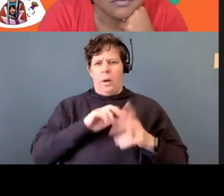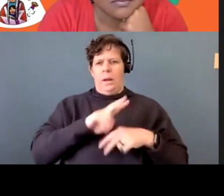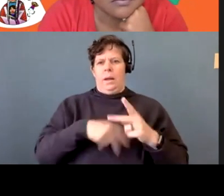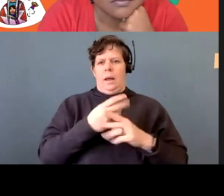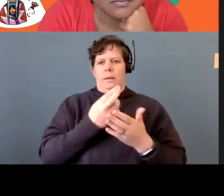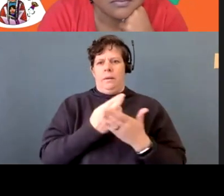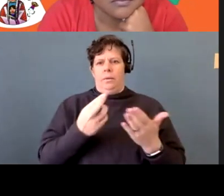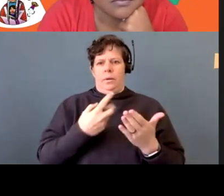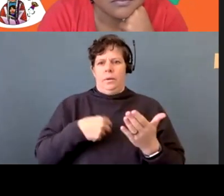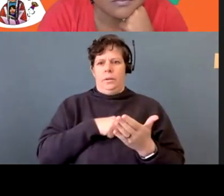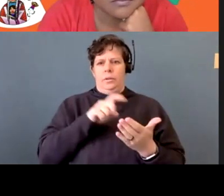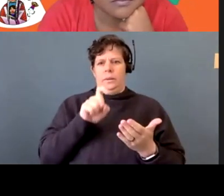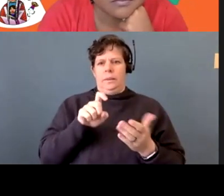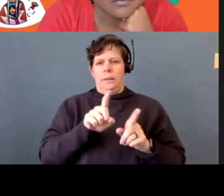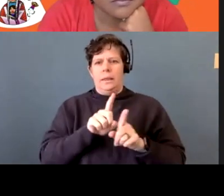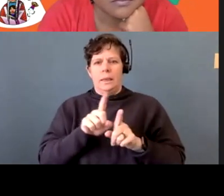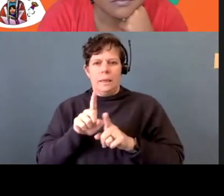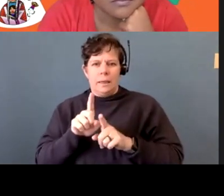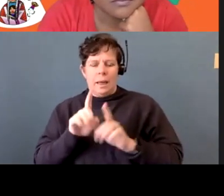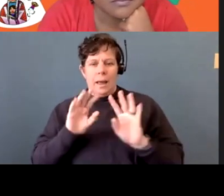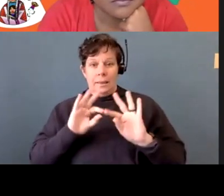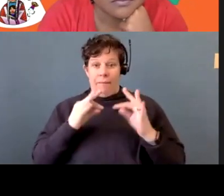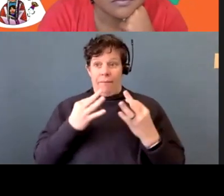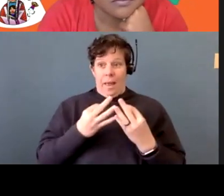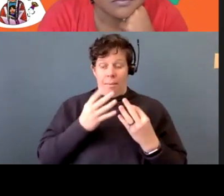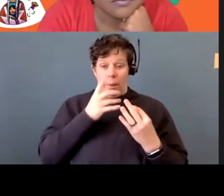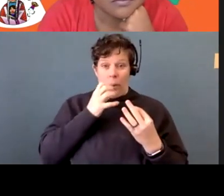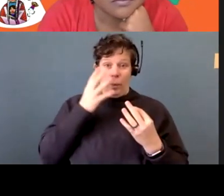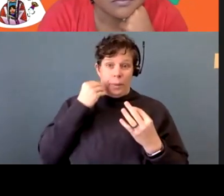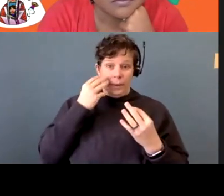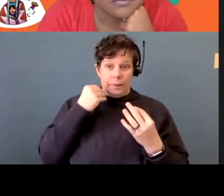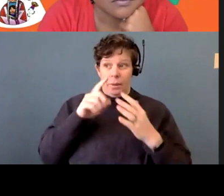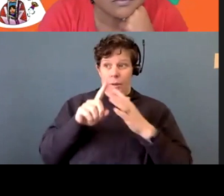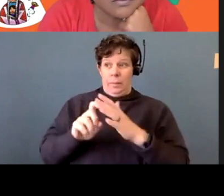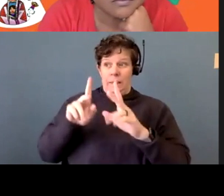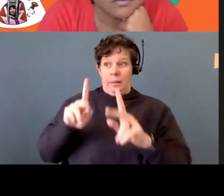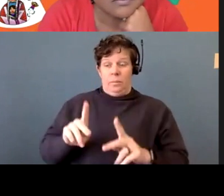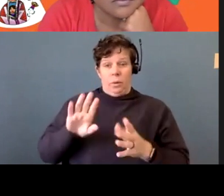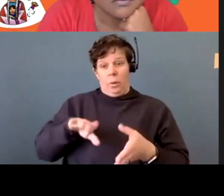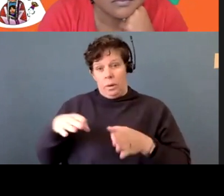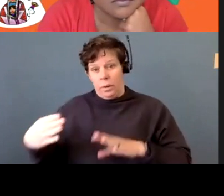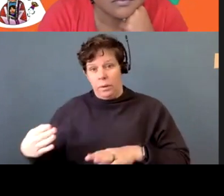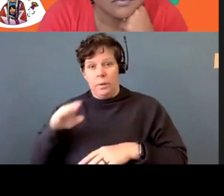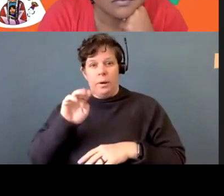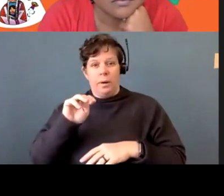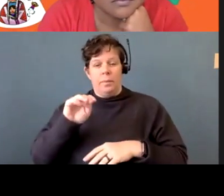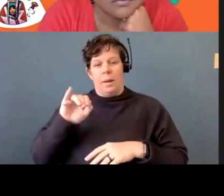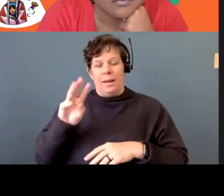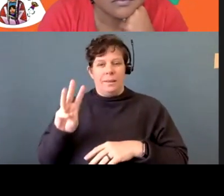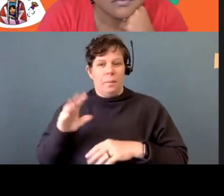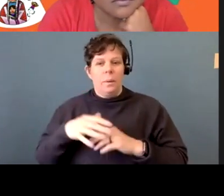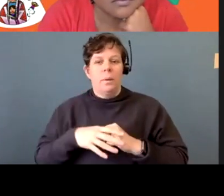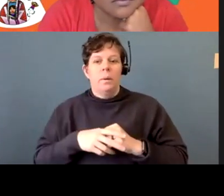need as, uh, families of, um, MMIW. And so one of